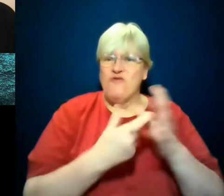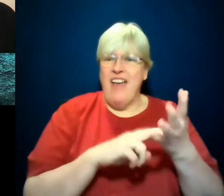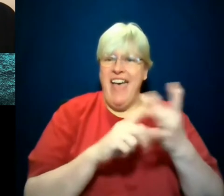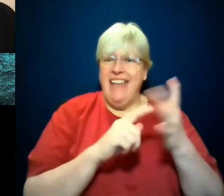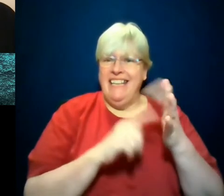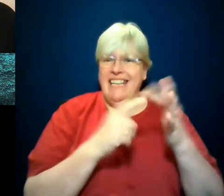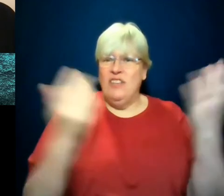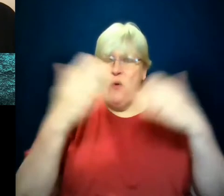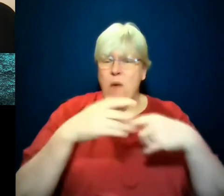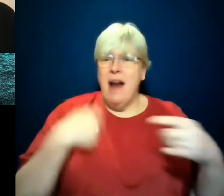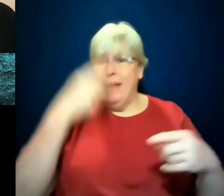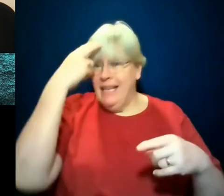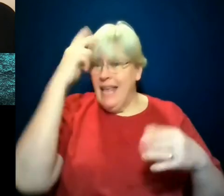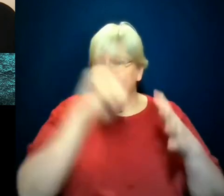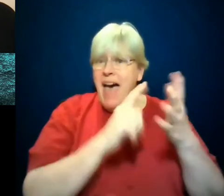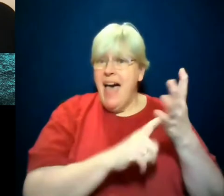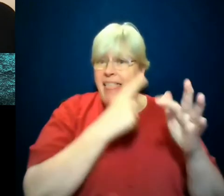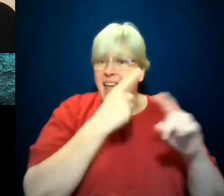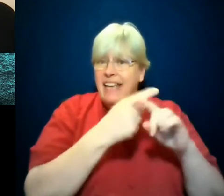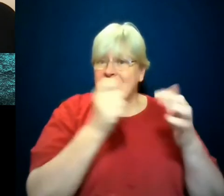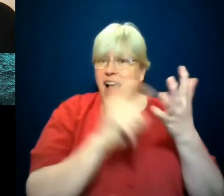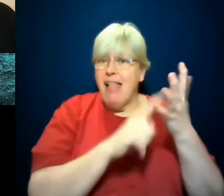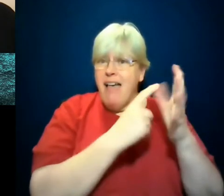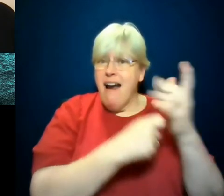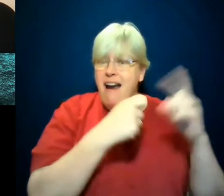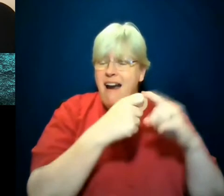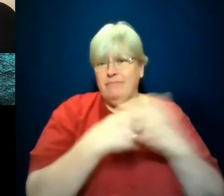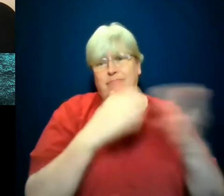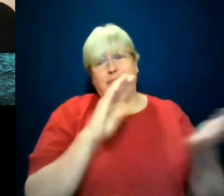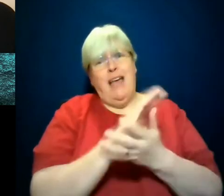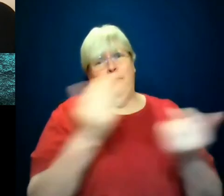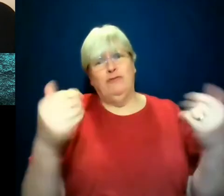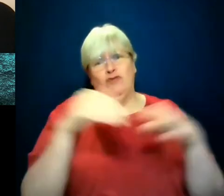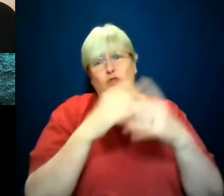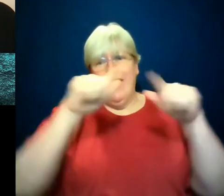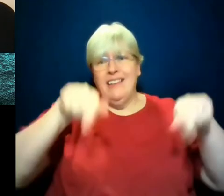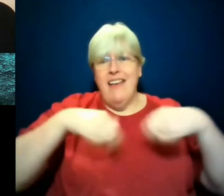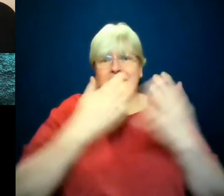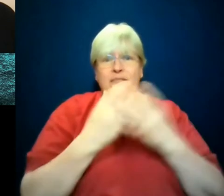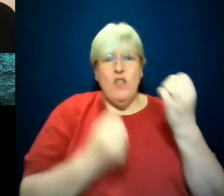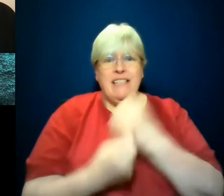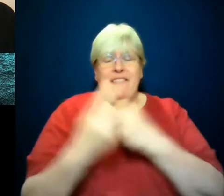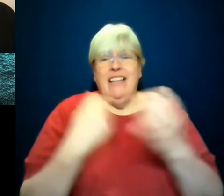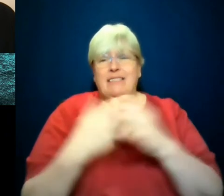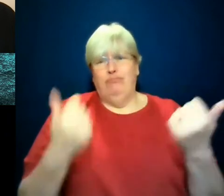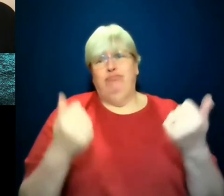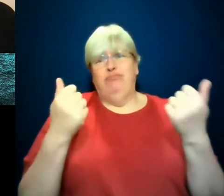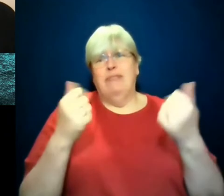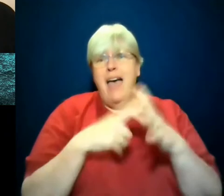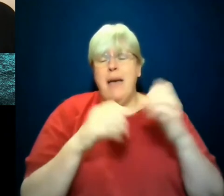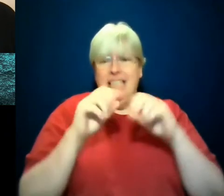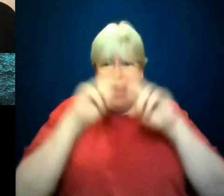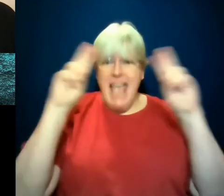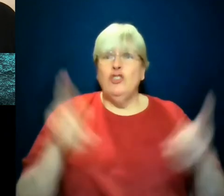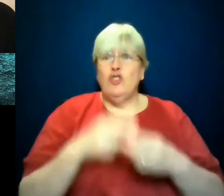Alex Tark and I'm delighted you've joined us for this event, part of the digital staging of Aberdeen's International Crime Writing